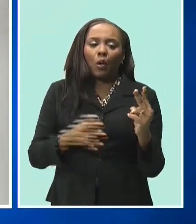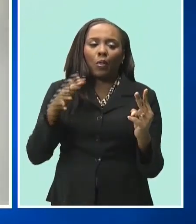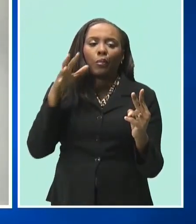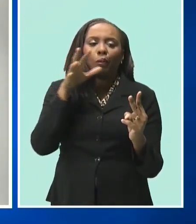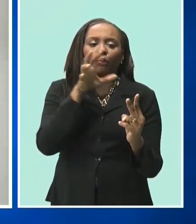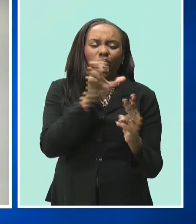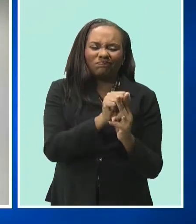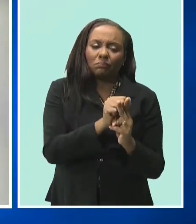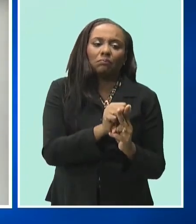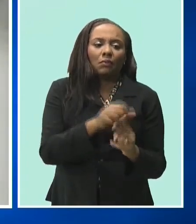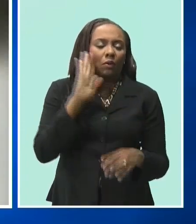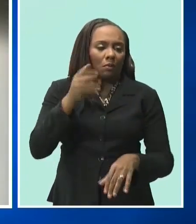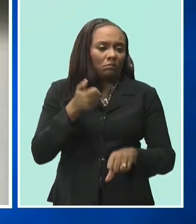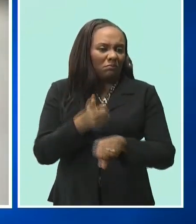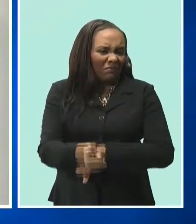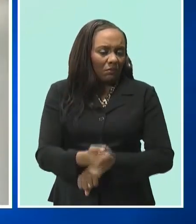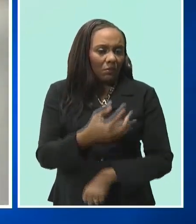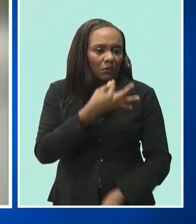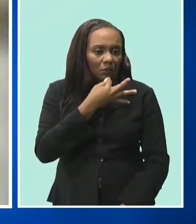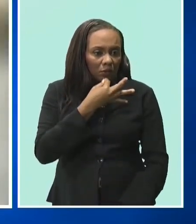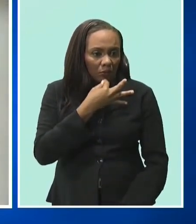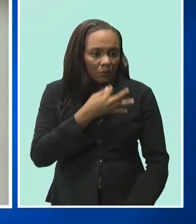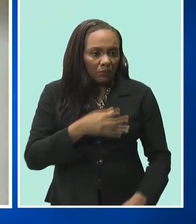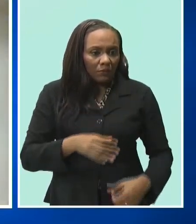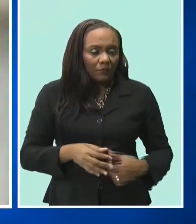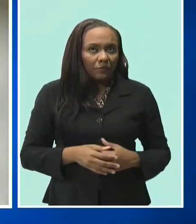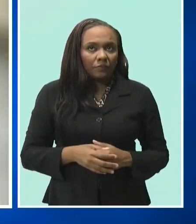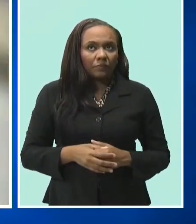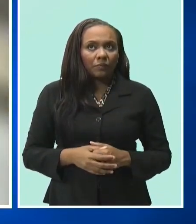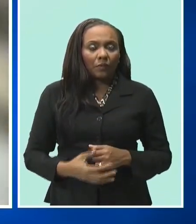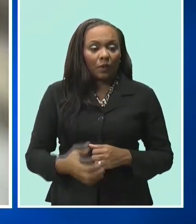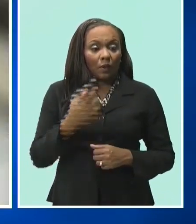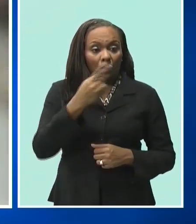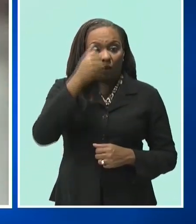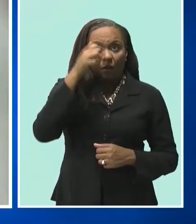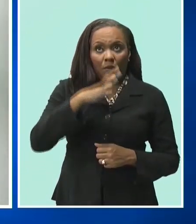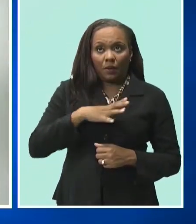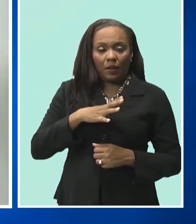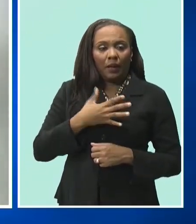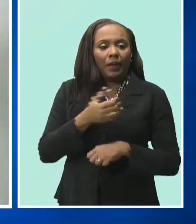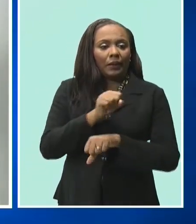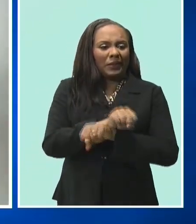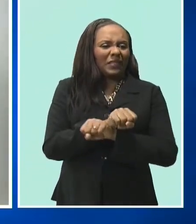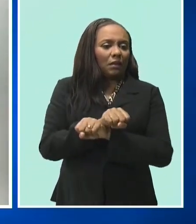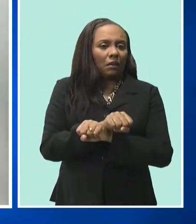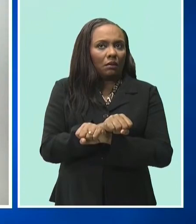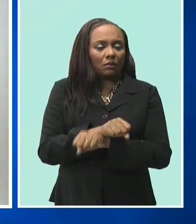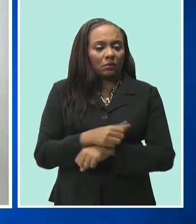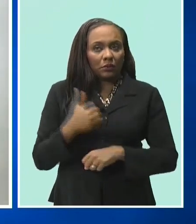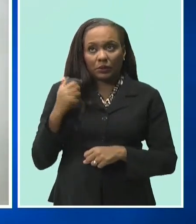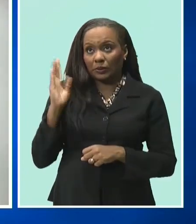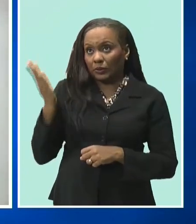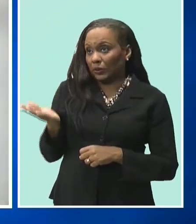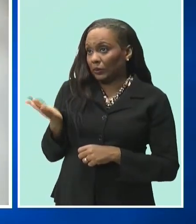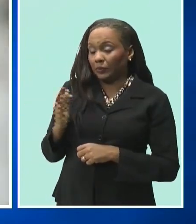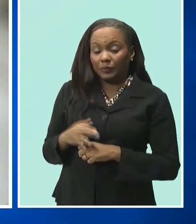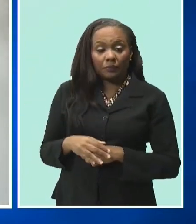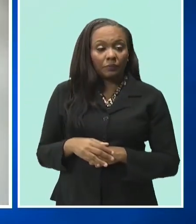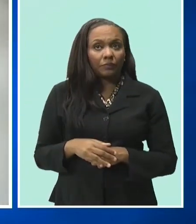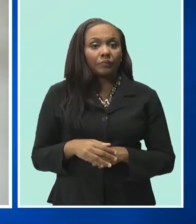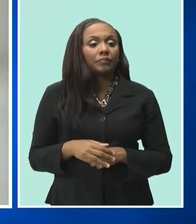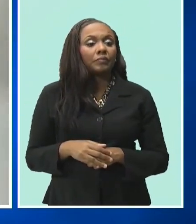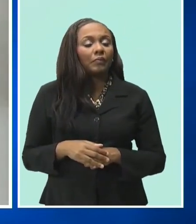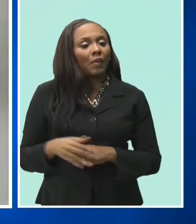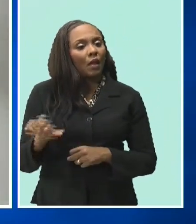expected to be charged shortly. Here is one of the men in handcuffs. In another rant on